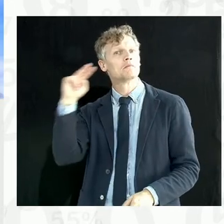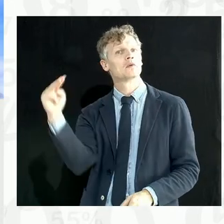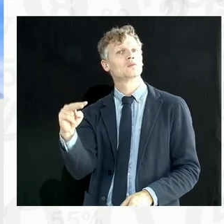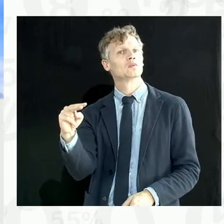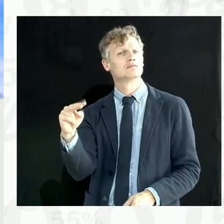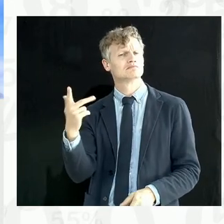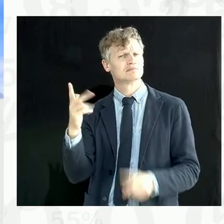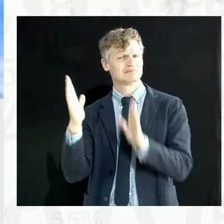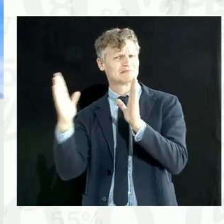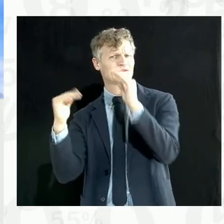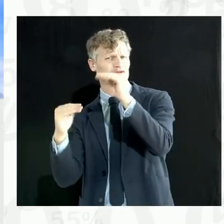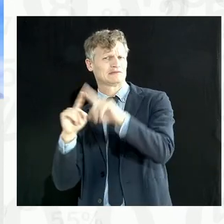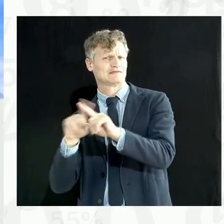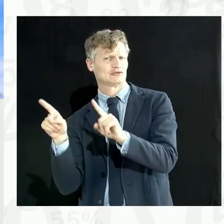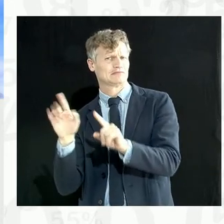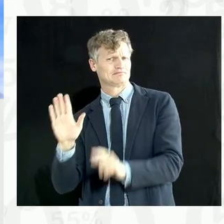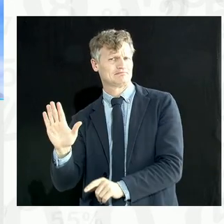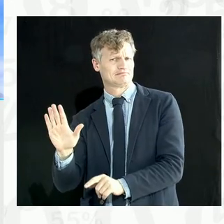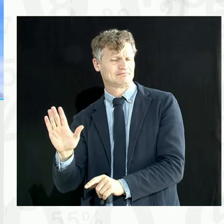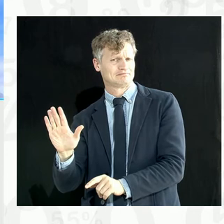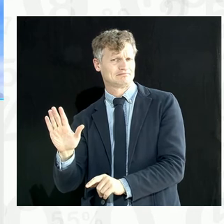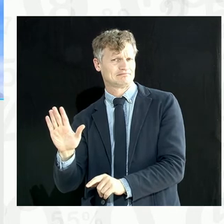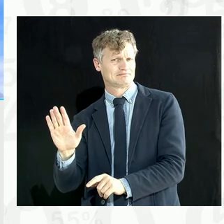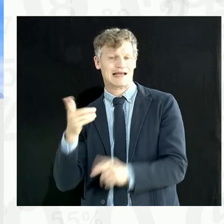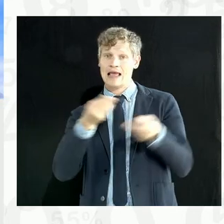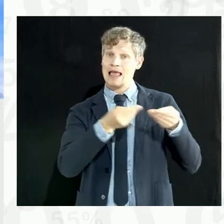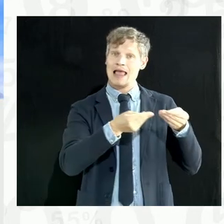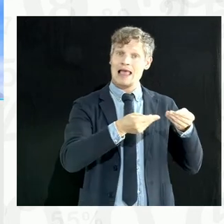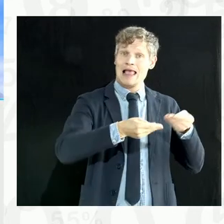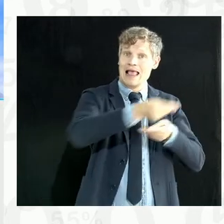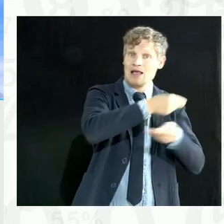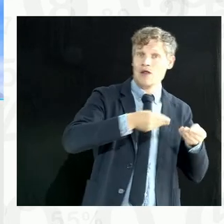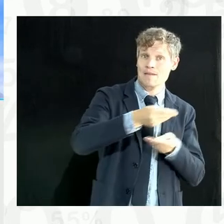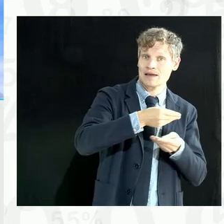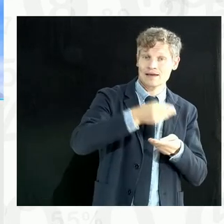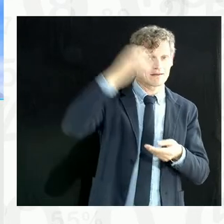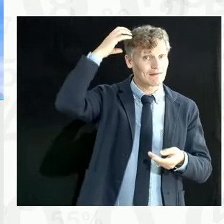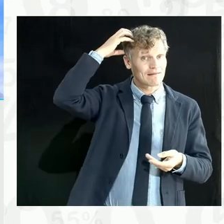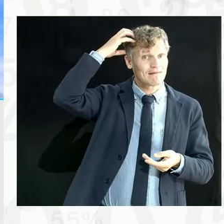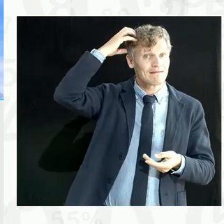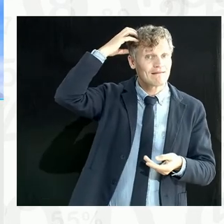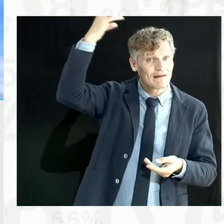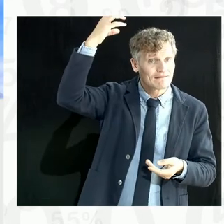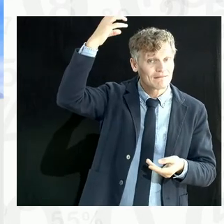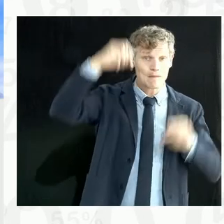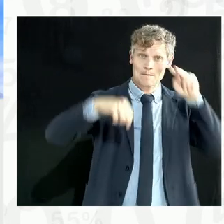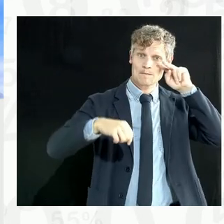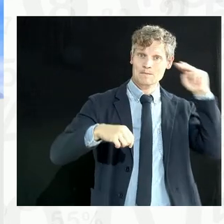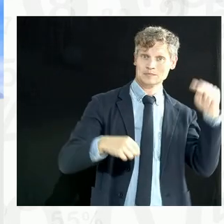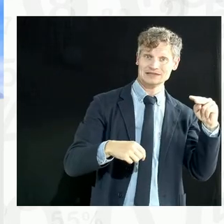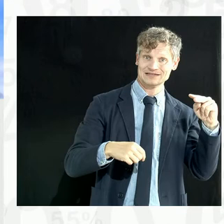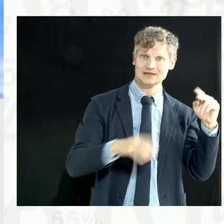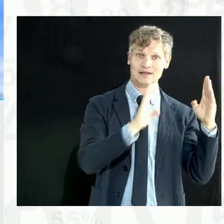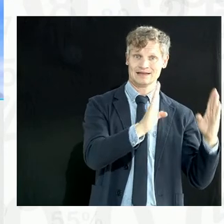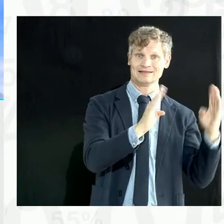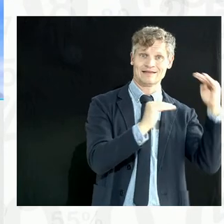If you take trust from an economy and state actor perspective, it's got